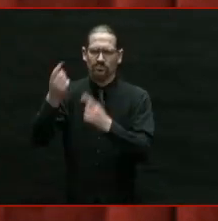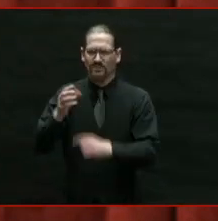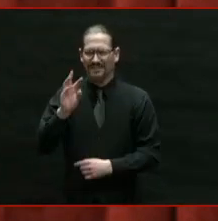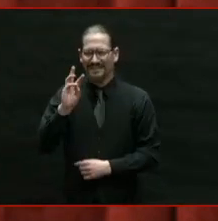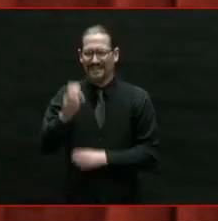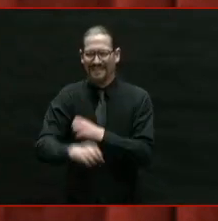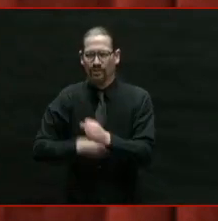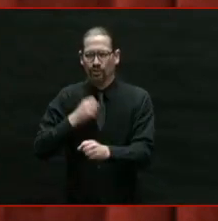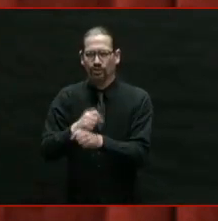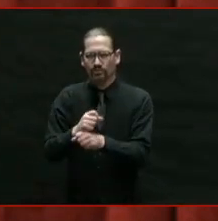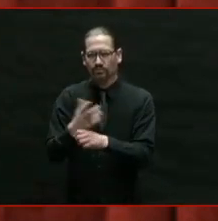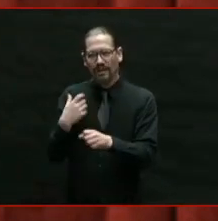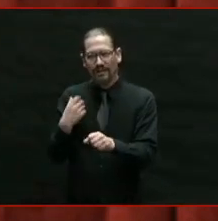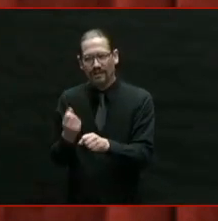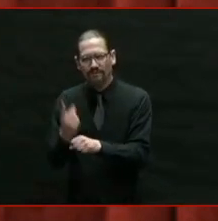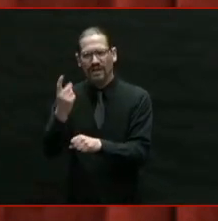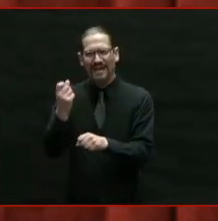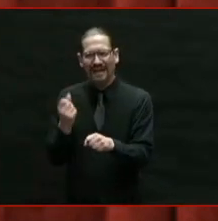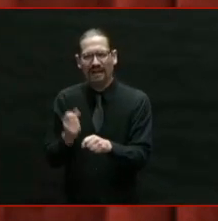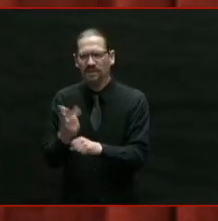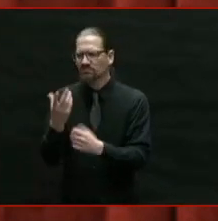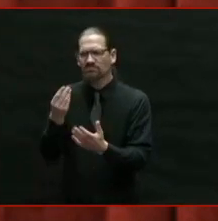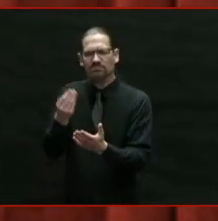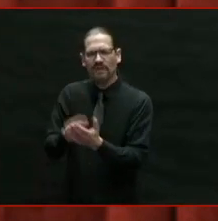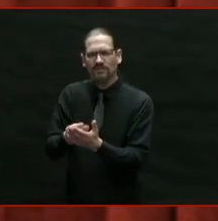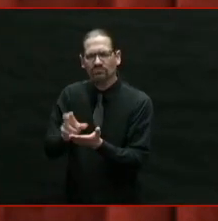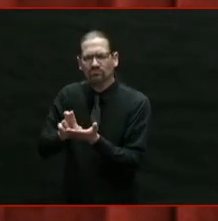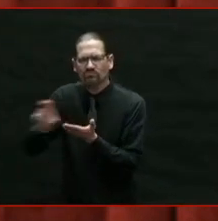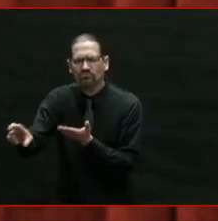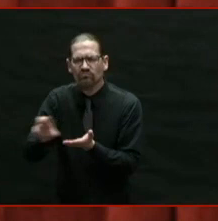made record investments in our public schools.